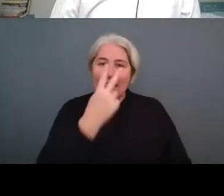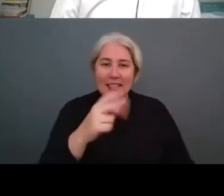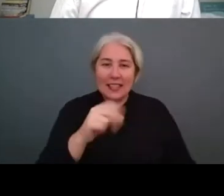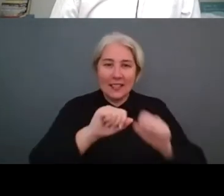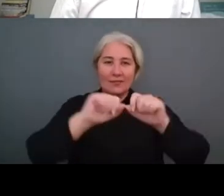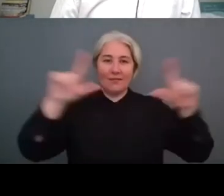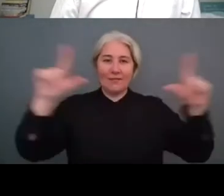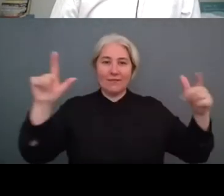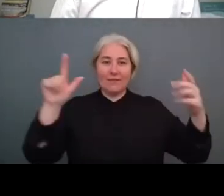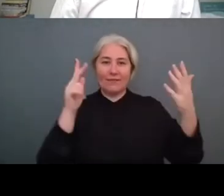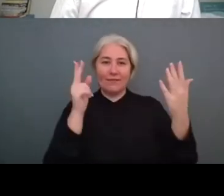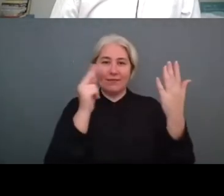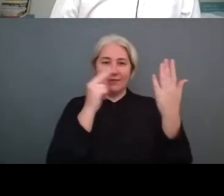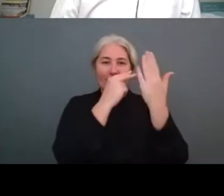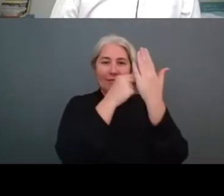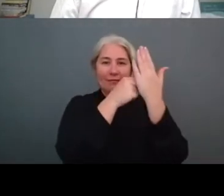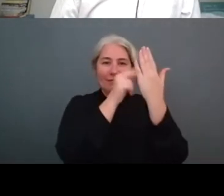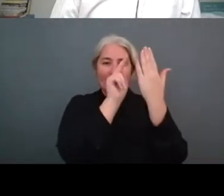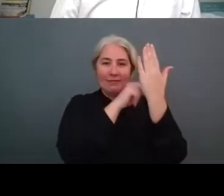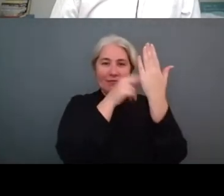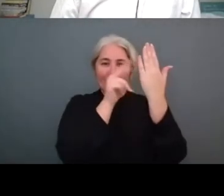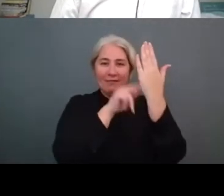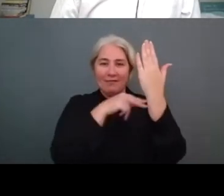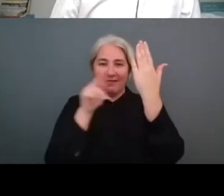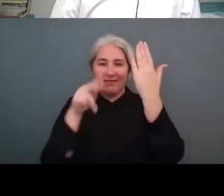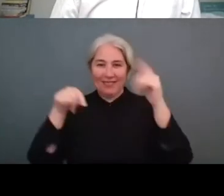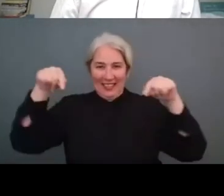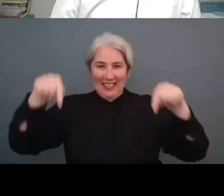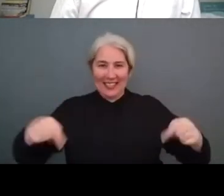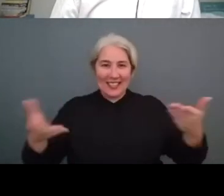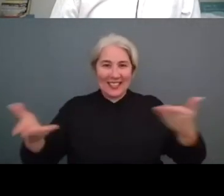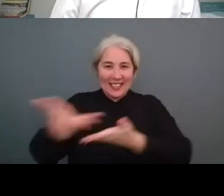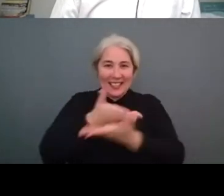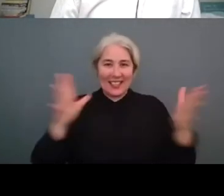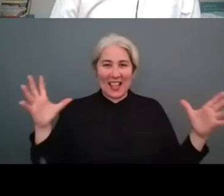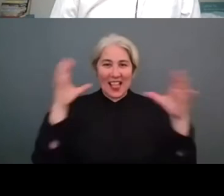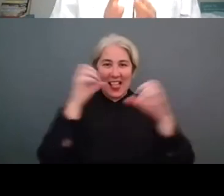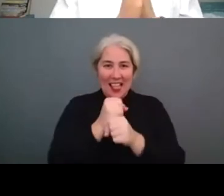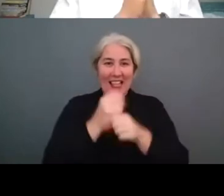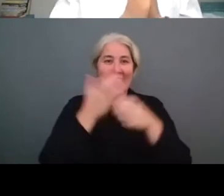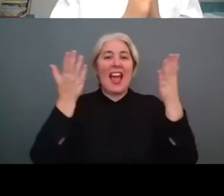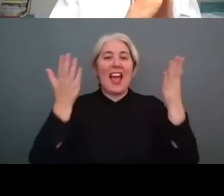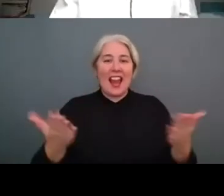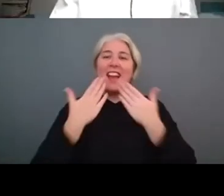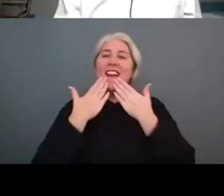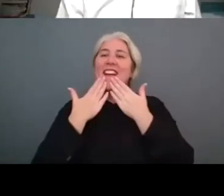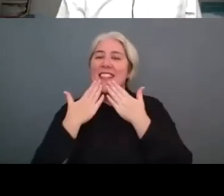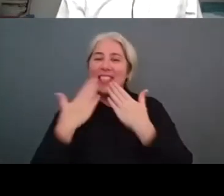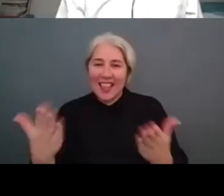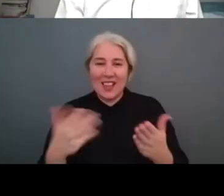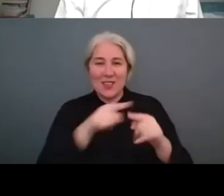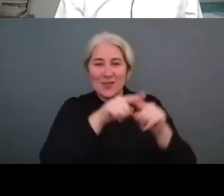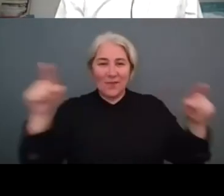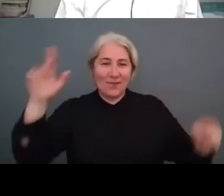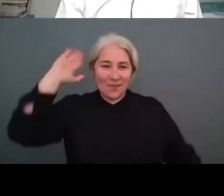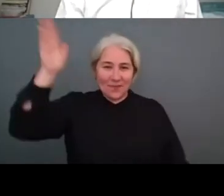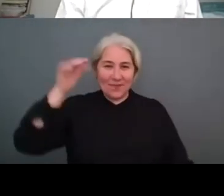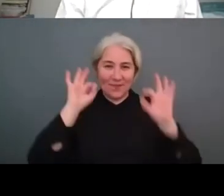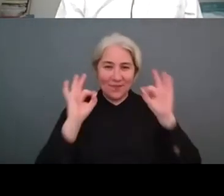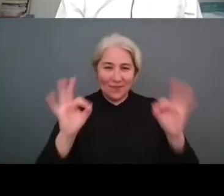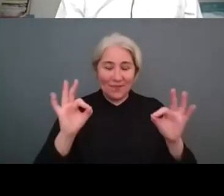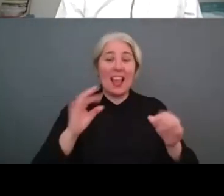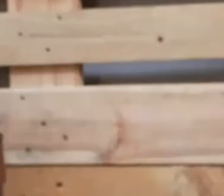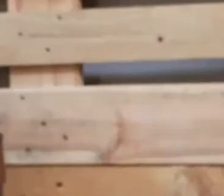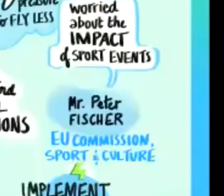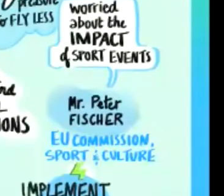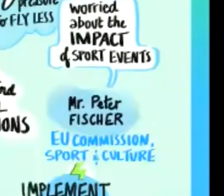the drawing of this conversation thank you so much we're gonna move shortly to the second round table thank